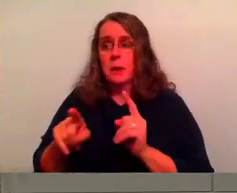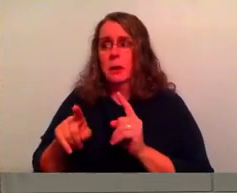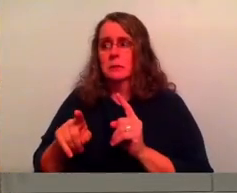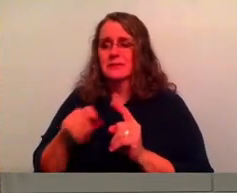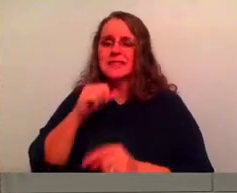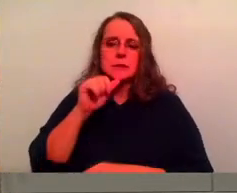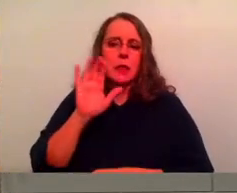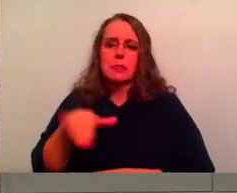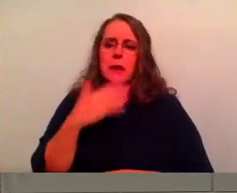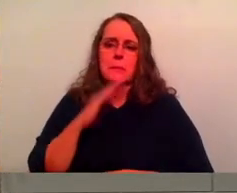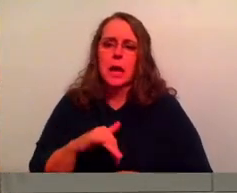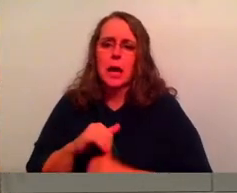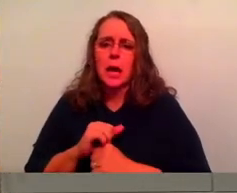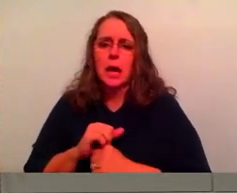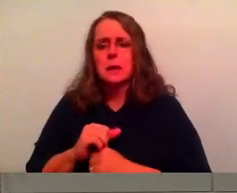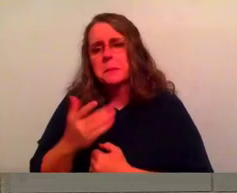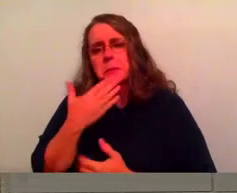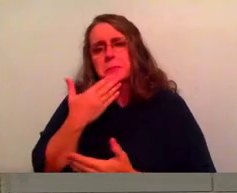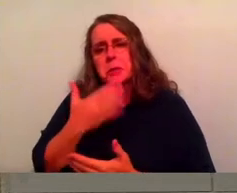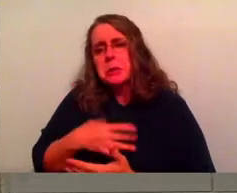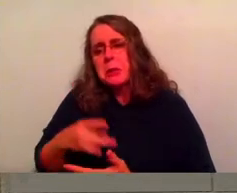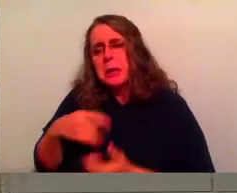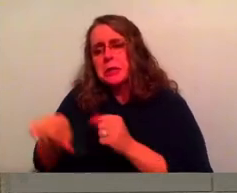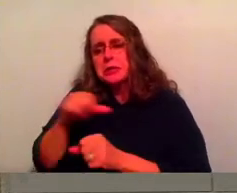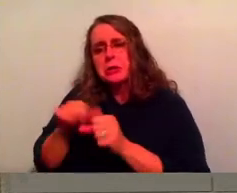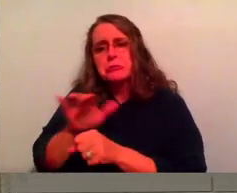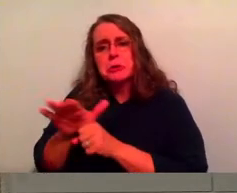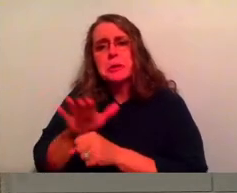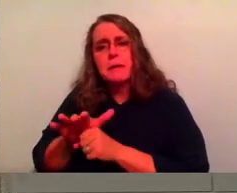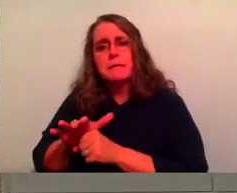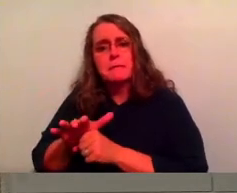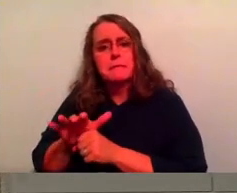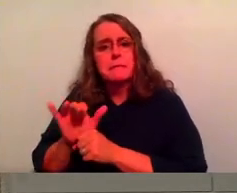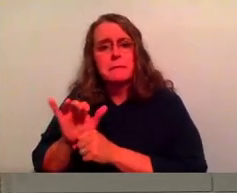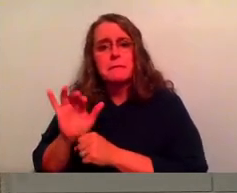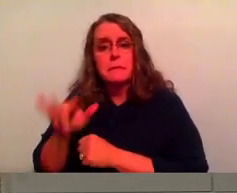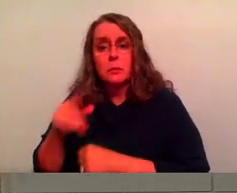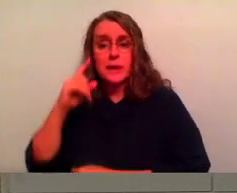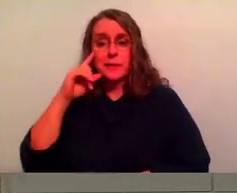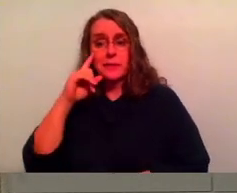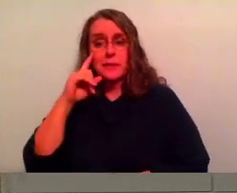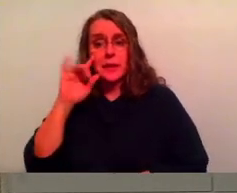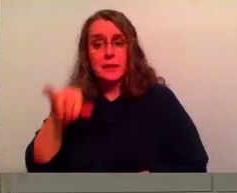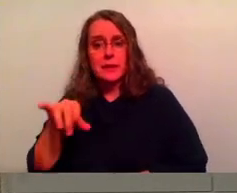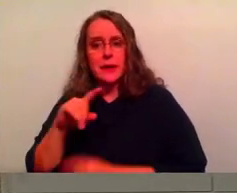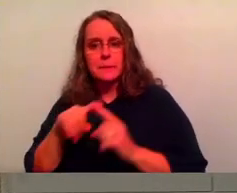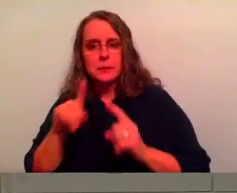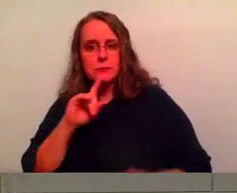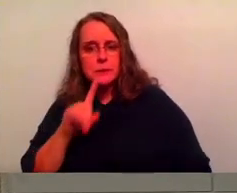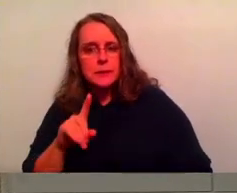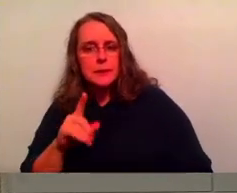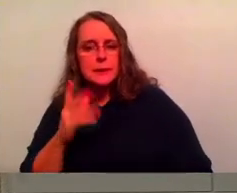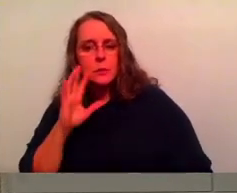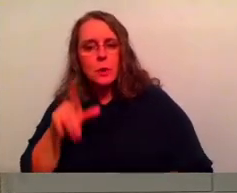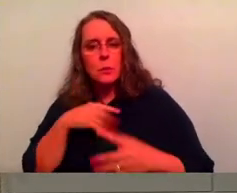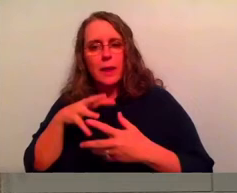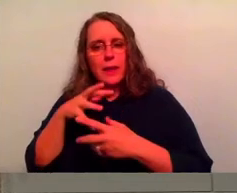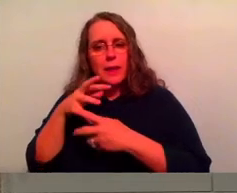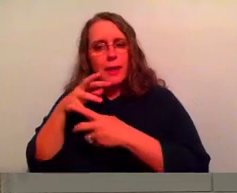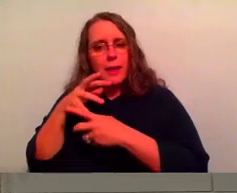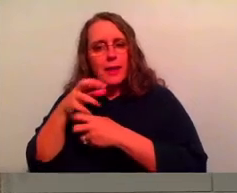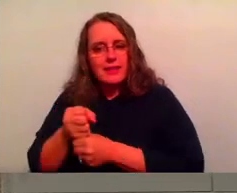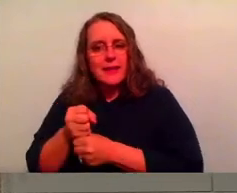it's a good enough relationship. We like each other enough, you know, it's like, that's, that's a thing. Uh, we think that, um, but really when we cling, there's a lot of